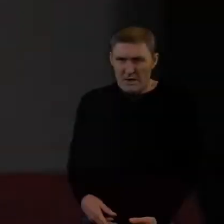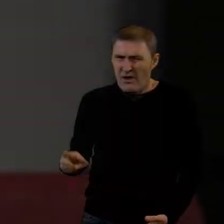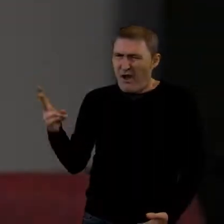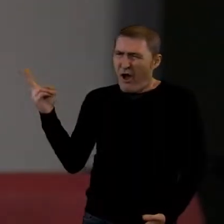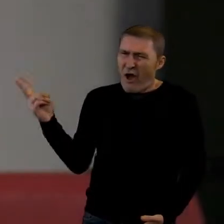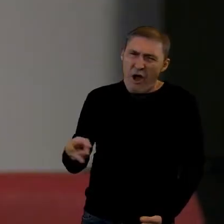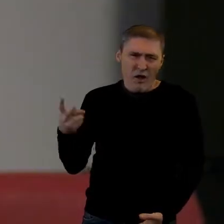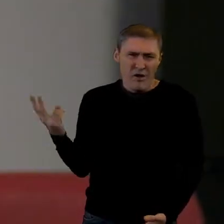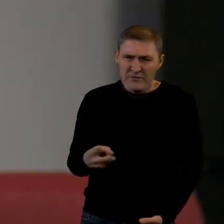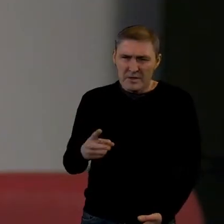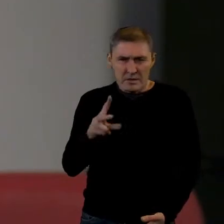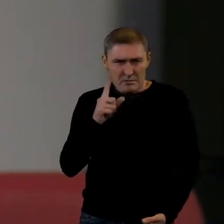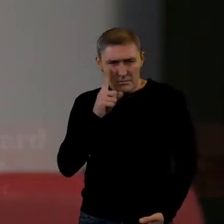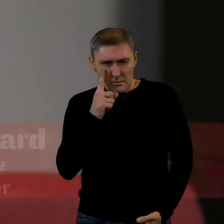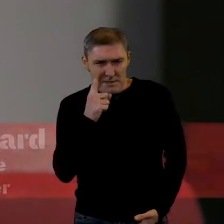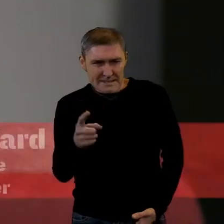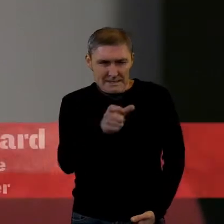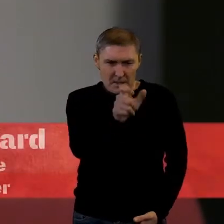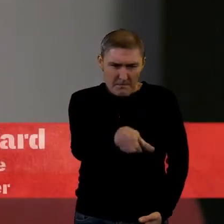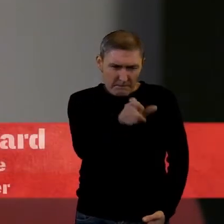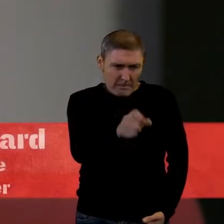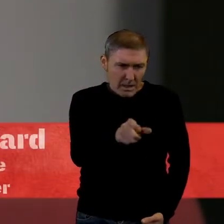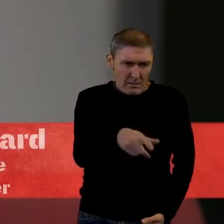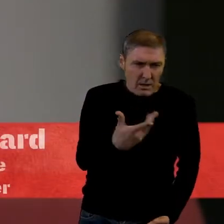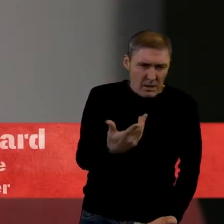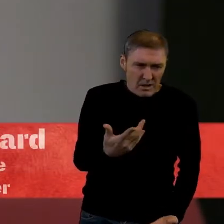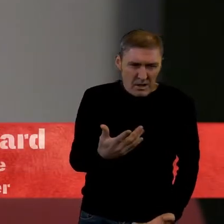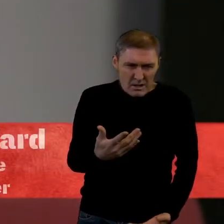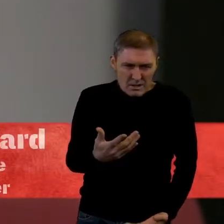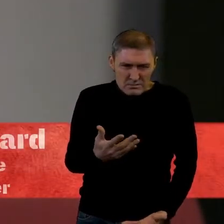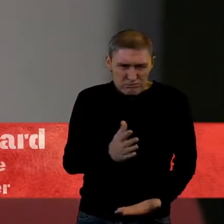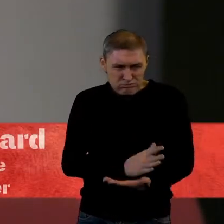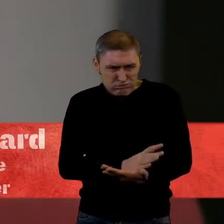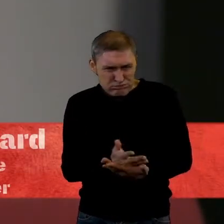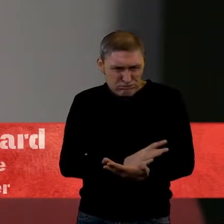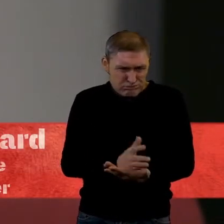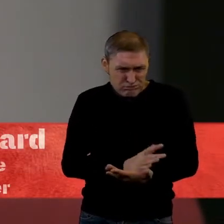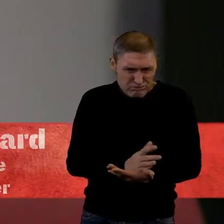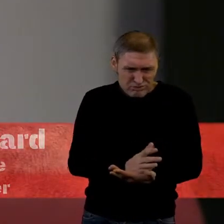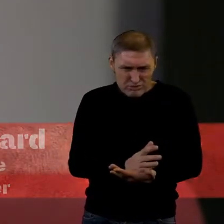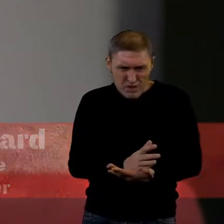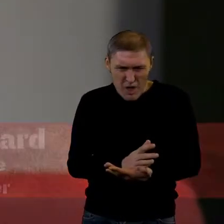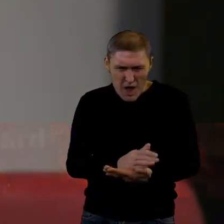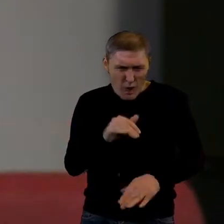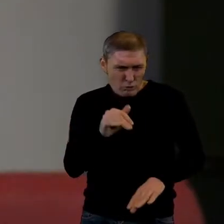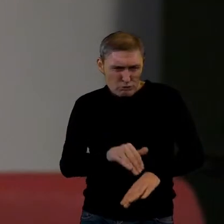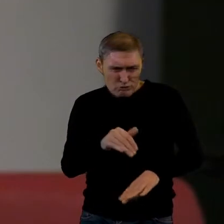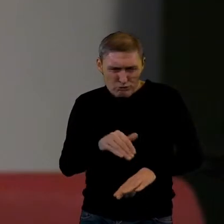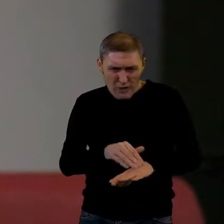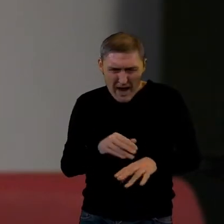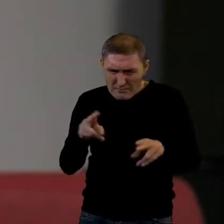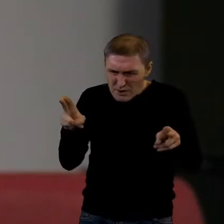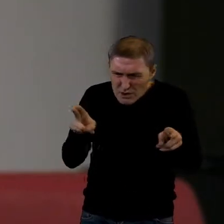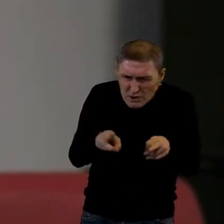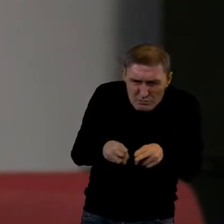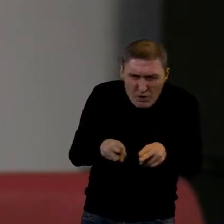Often we see people who have even what we might consider to be relatively low-level crime